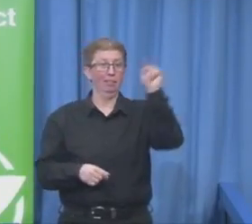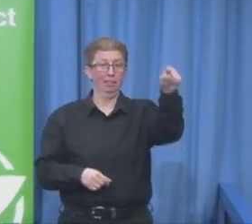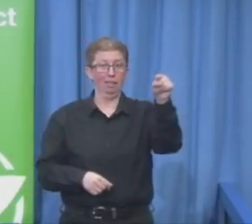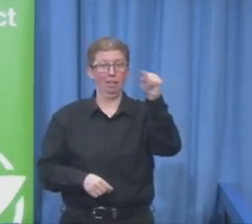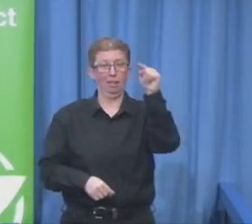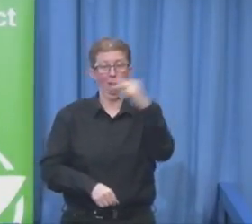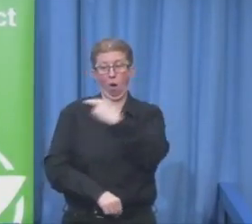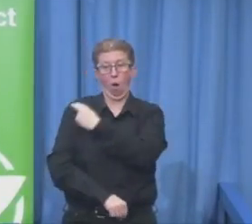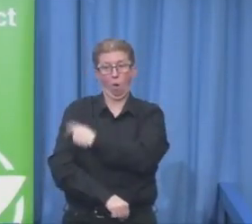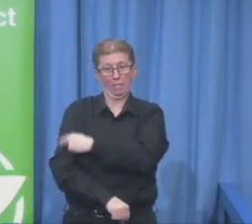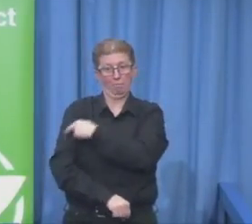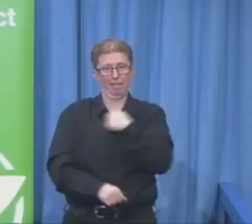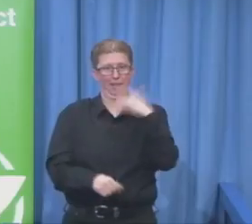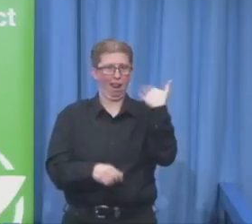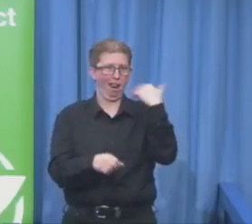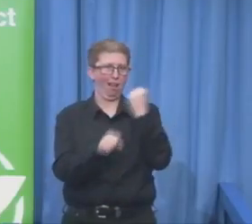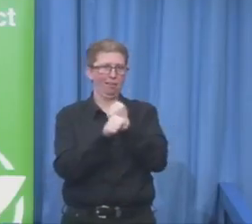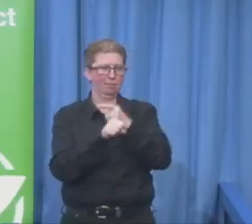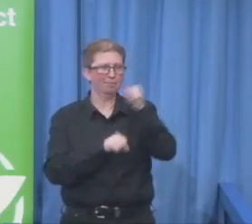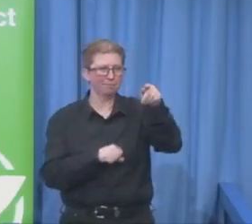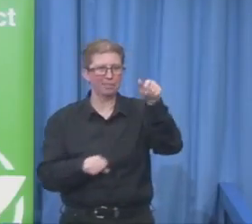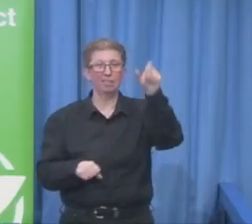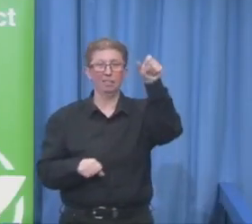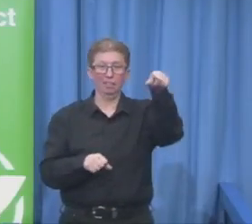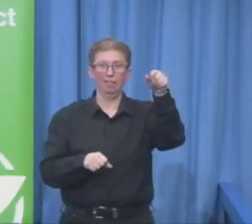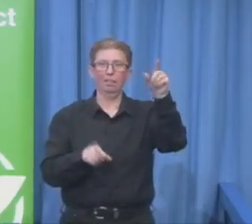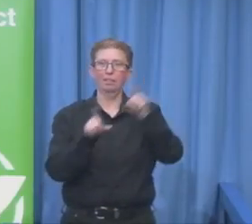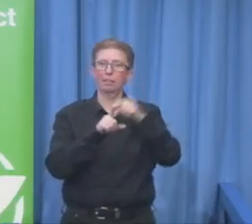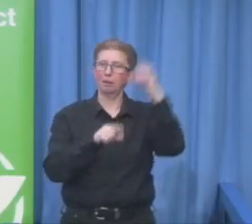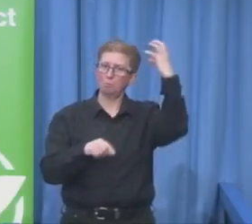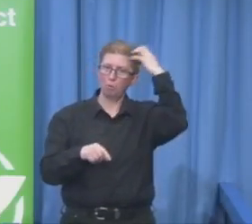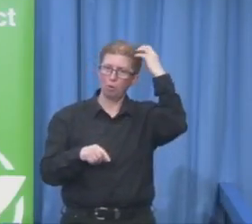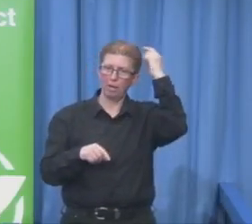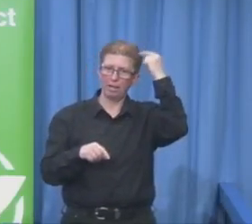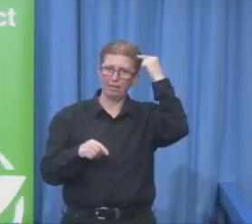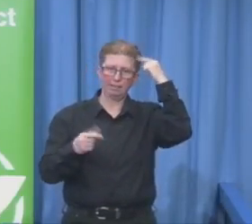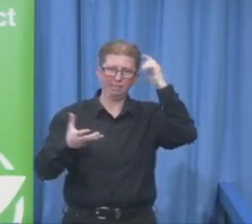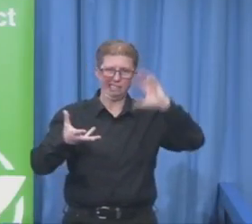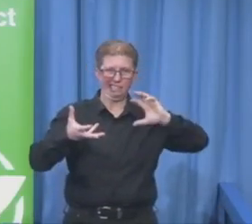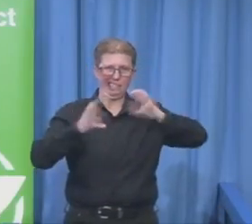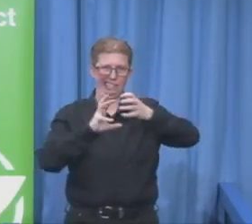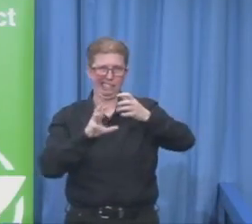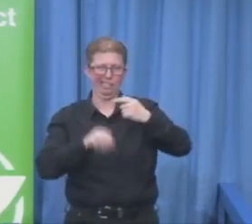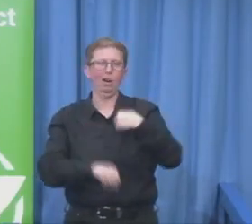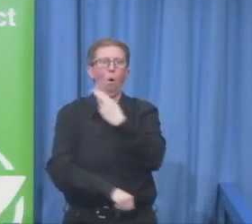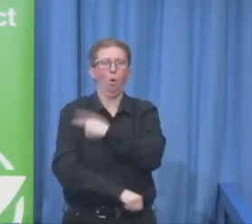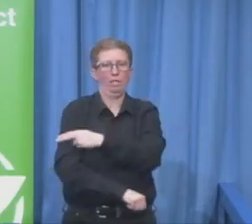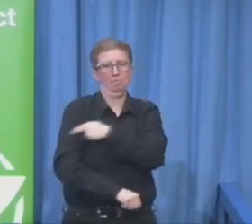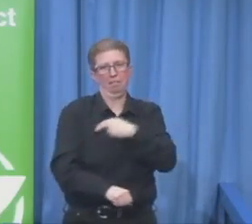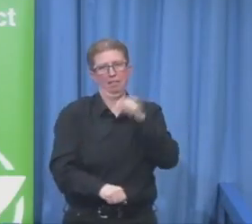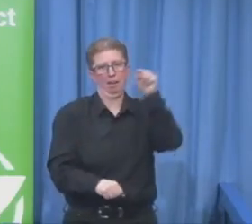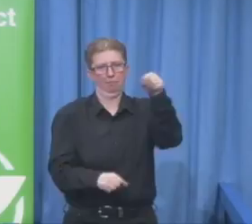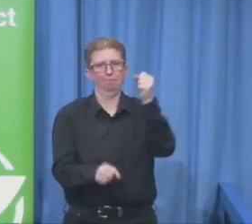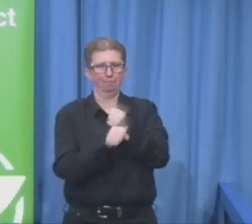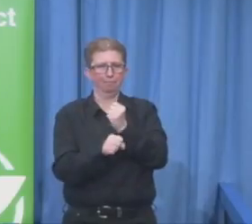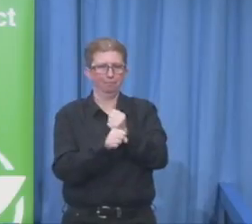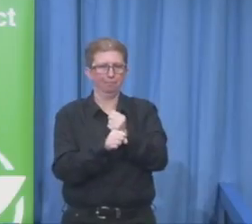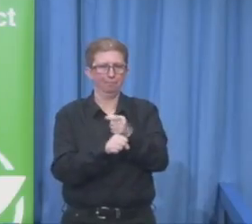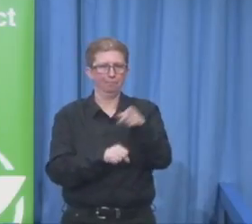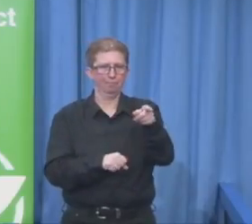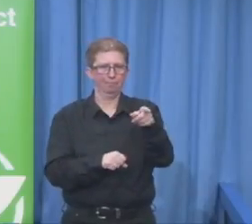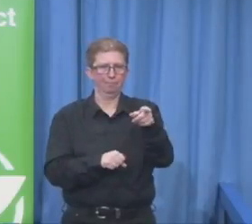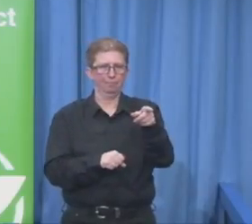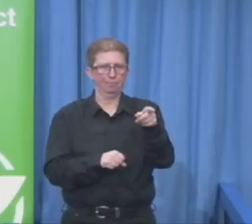after whom is named the Rett Syndrome, that many of you are of over here. So I was very much in